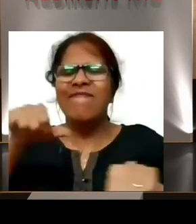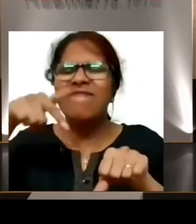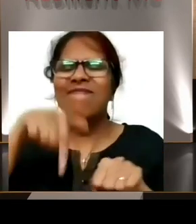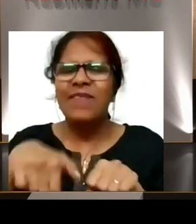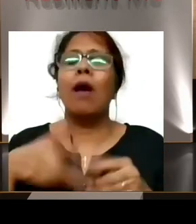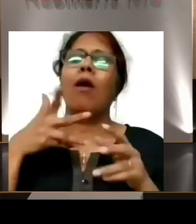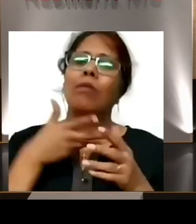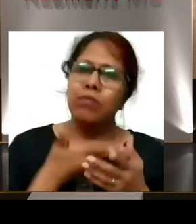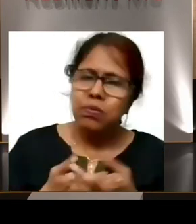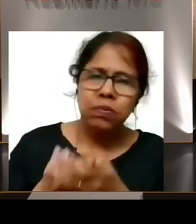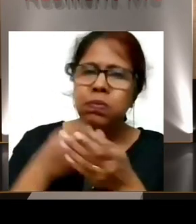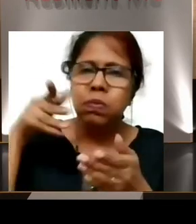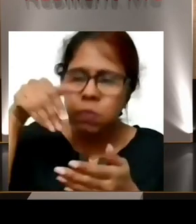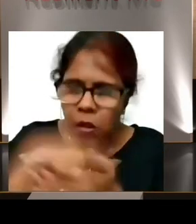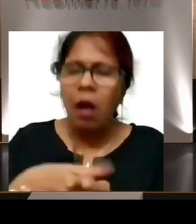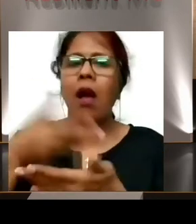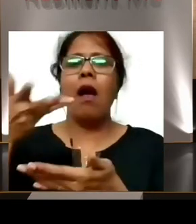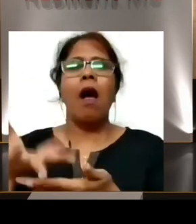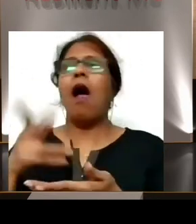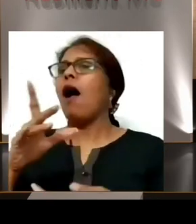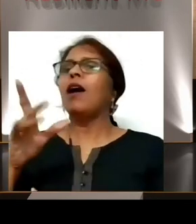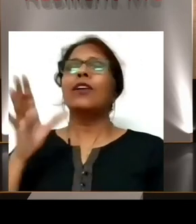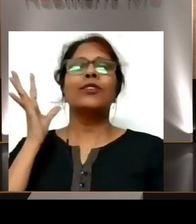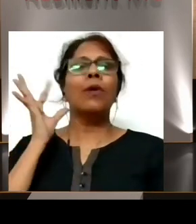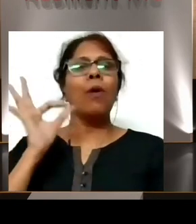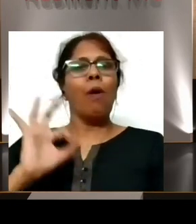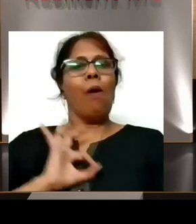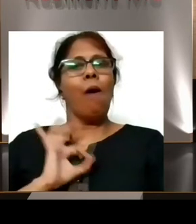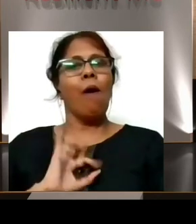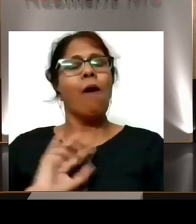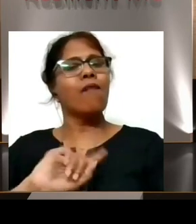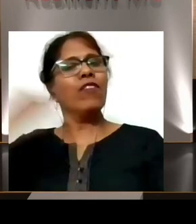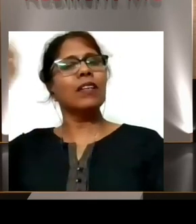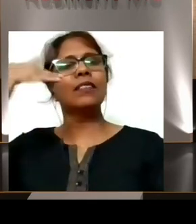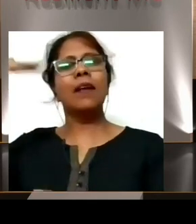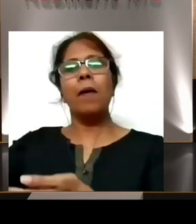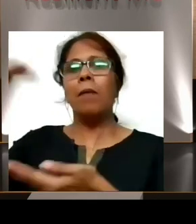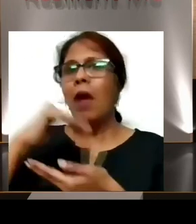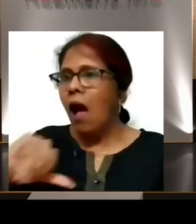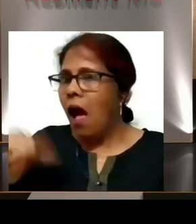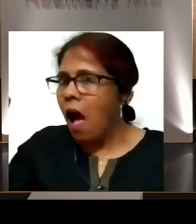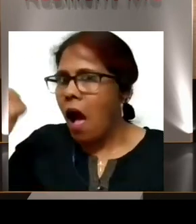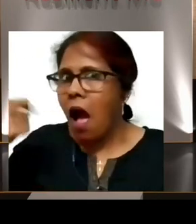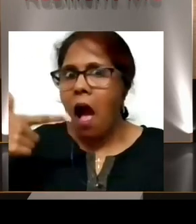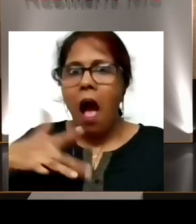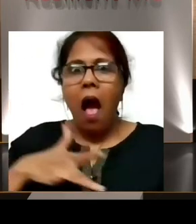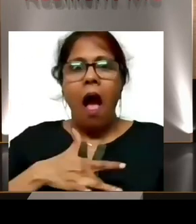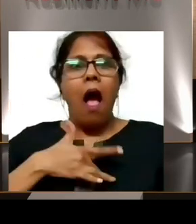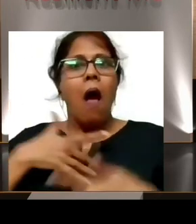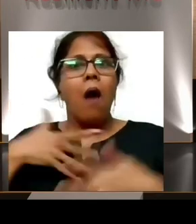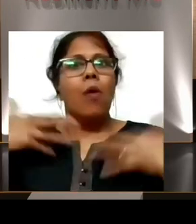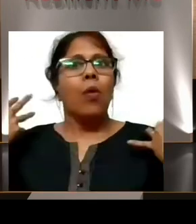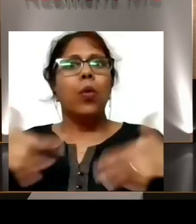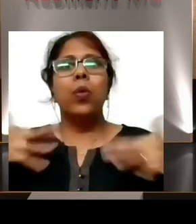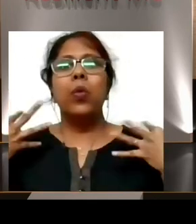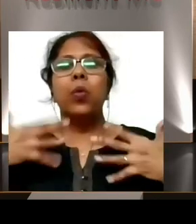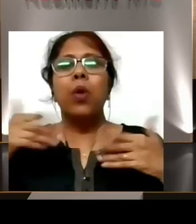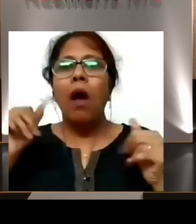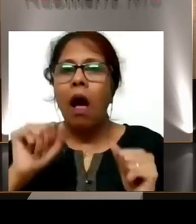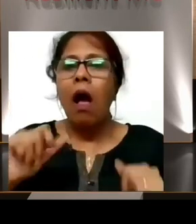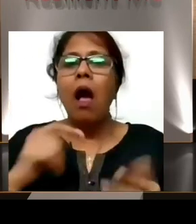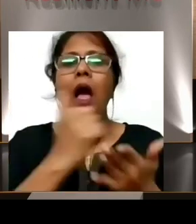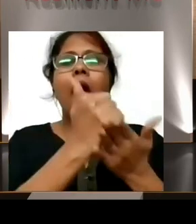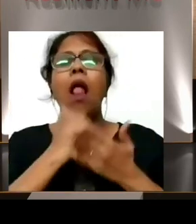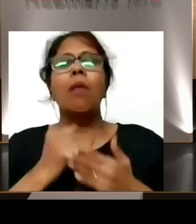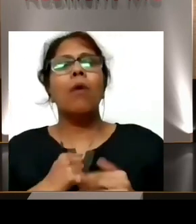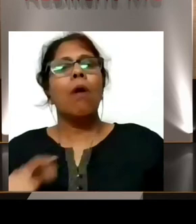court. And then I came home with a gold medal. This was like a turning point for me. It increased, it